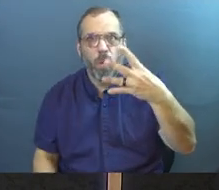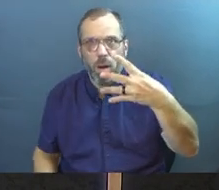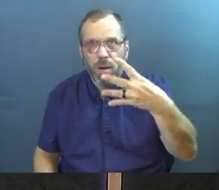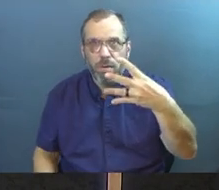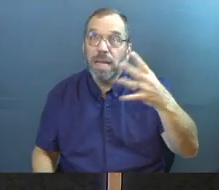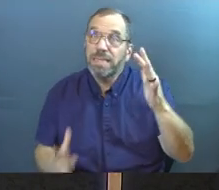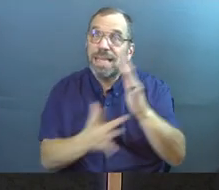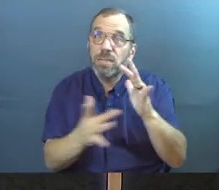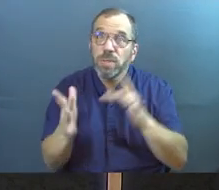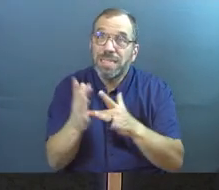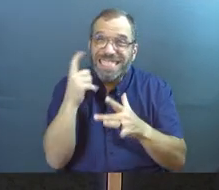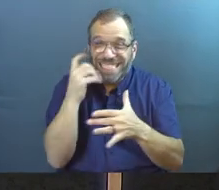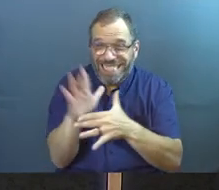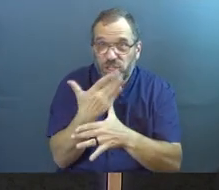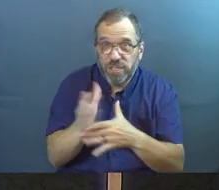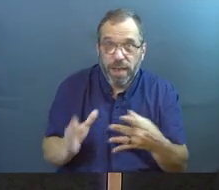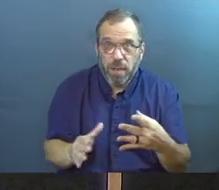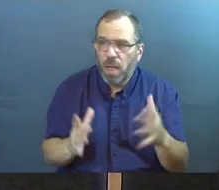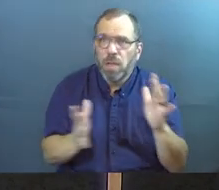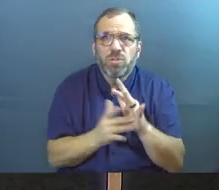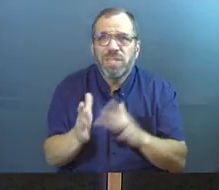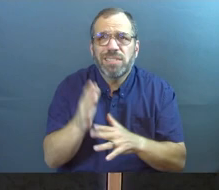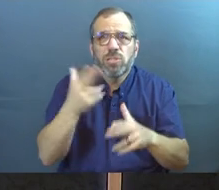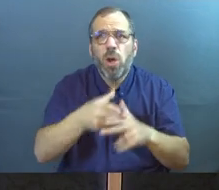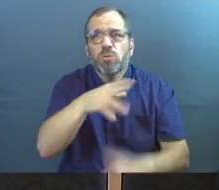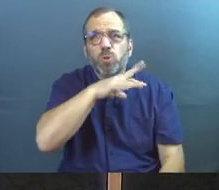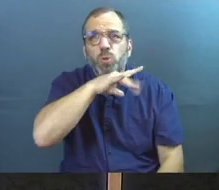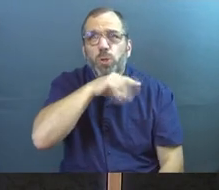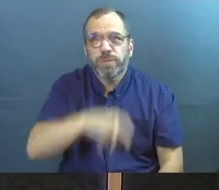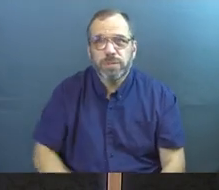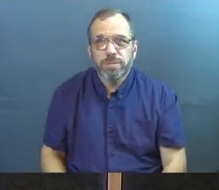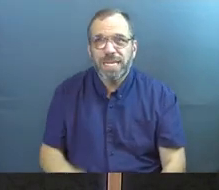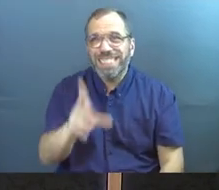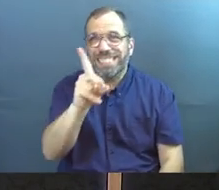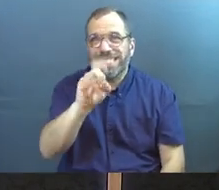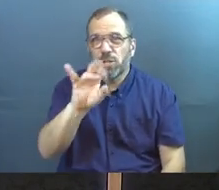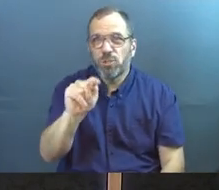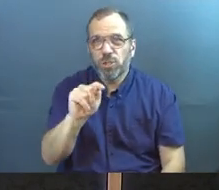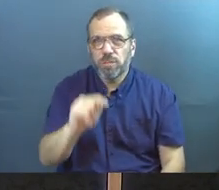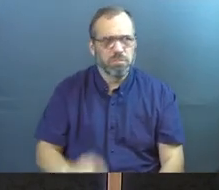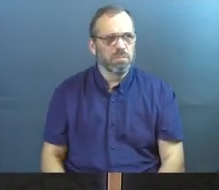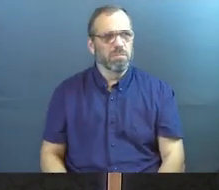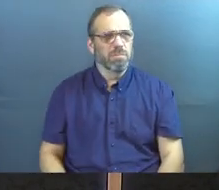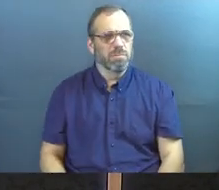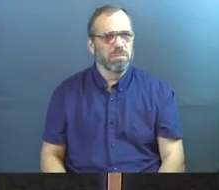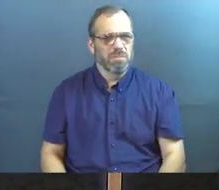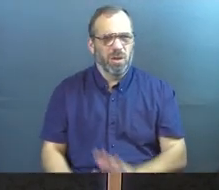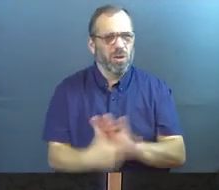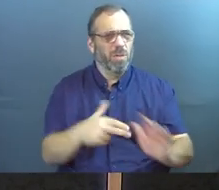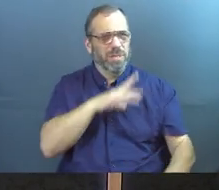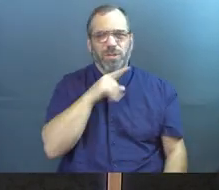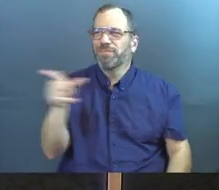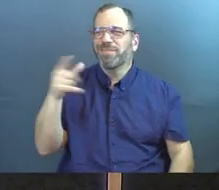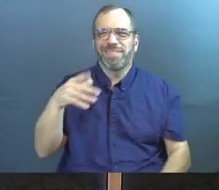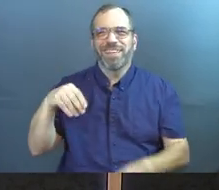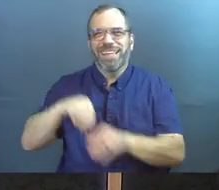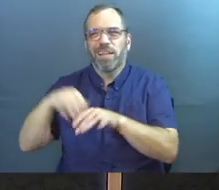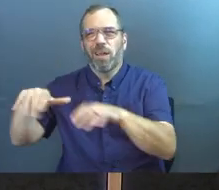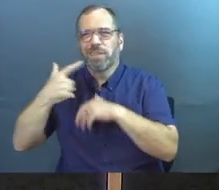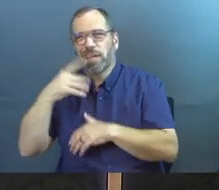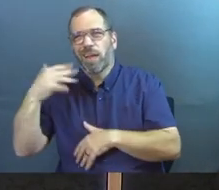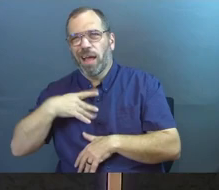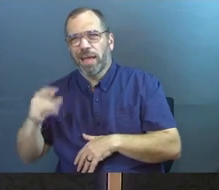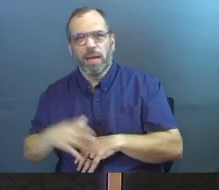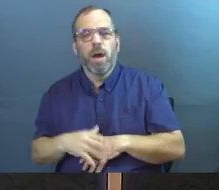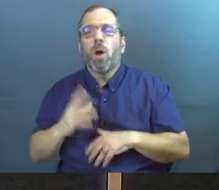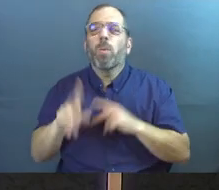That's what Jesus just shared. Jesus just called you dirt. Amen? He just called us dirt. But it's what kind